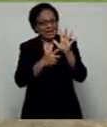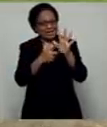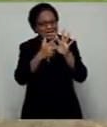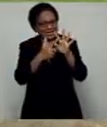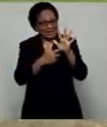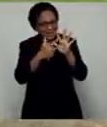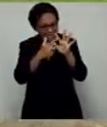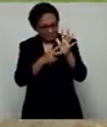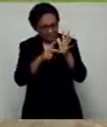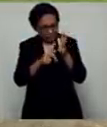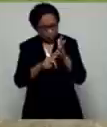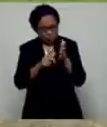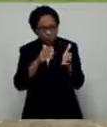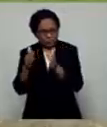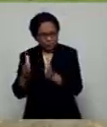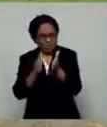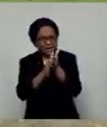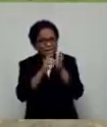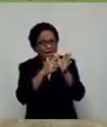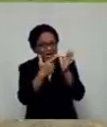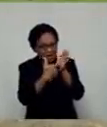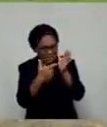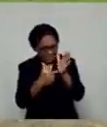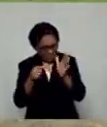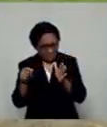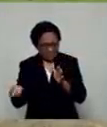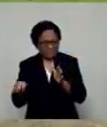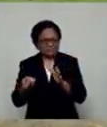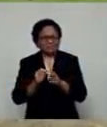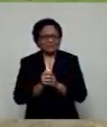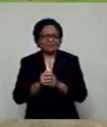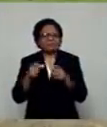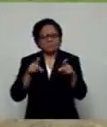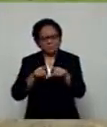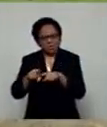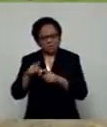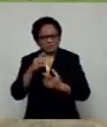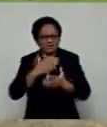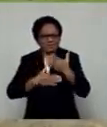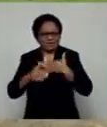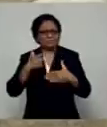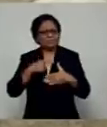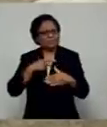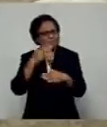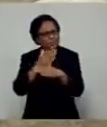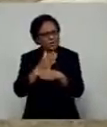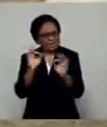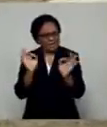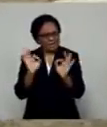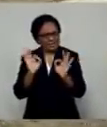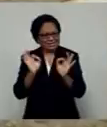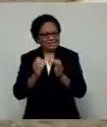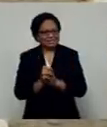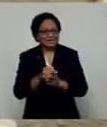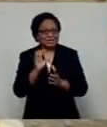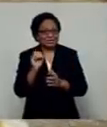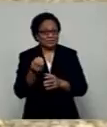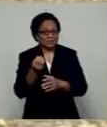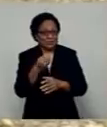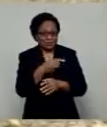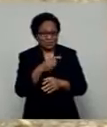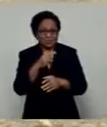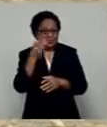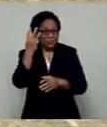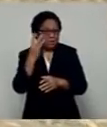challenge that we are going through is because of unemployment. Those who used to work are now at home. For 77-year-old Saini